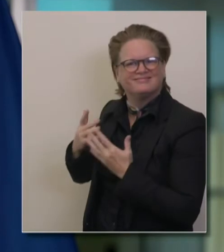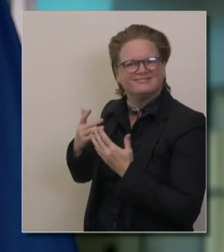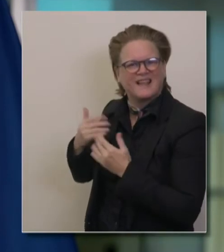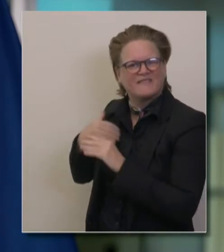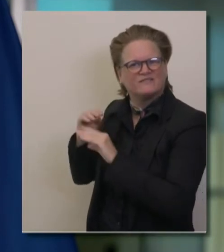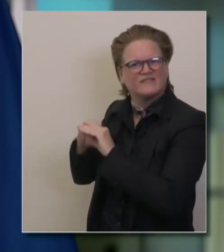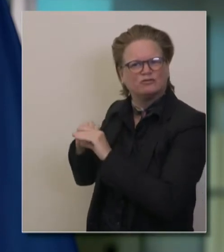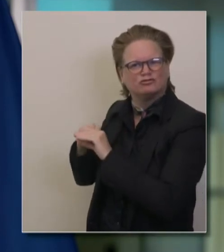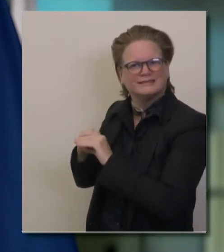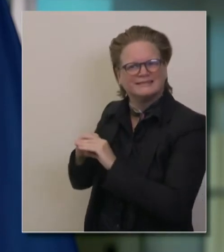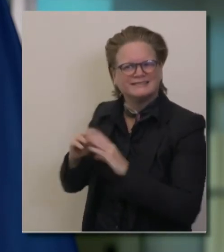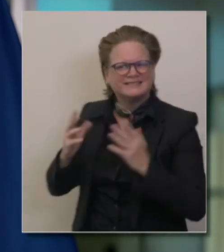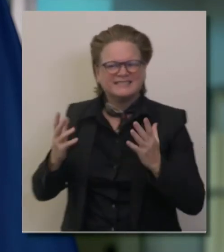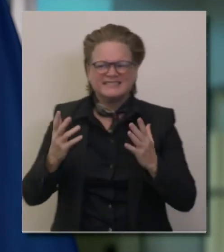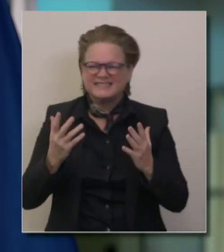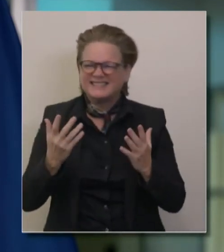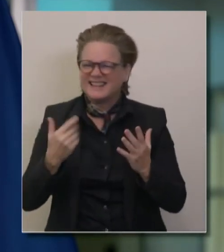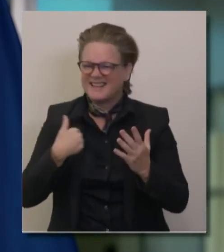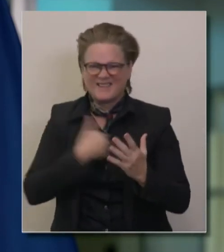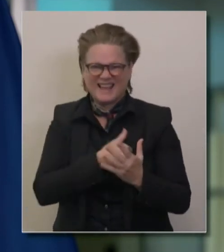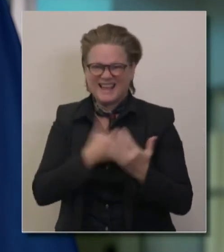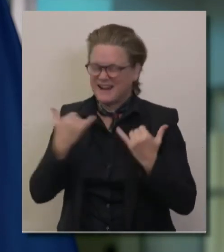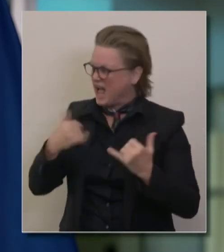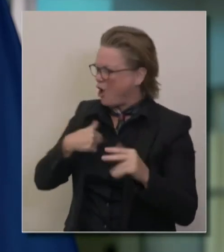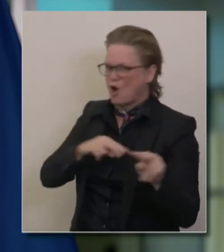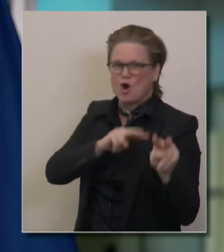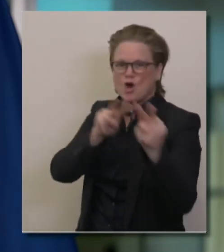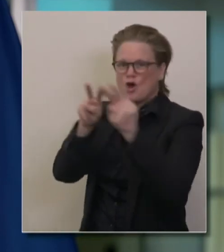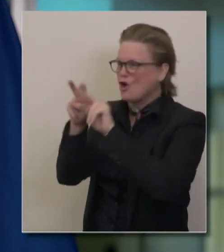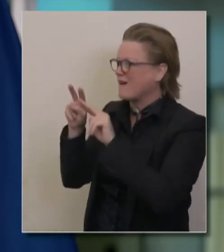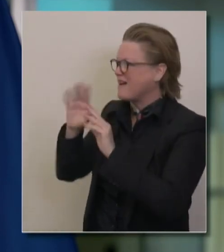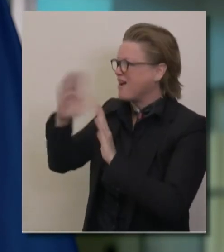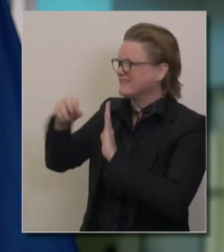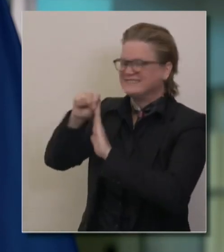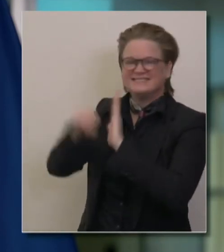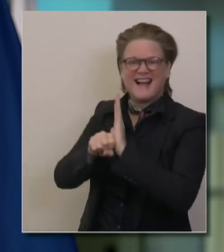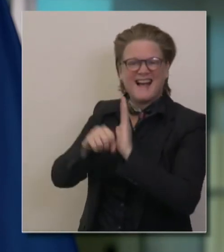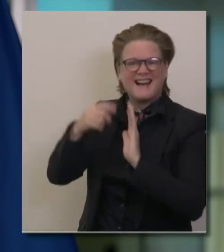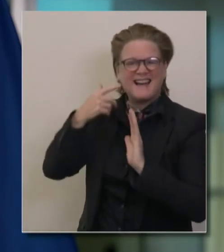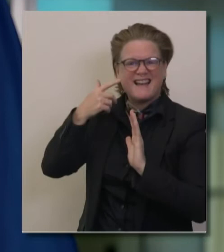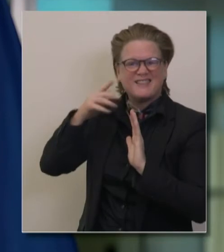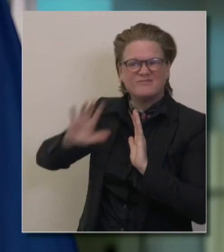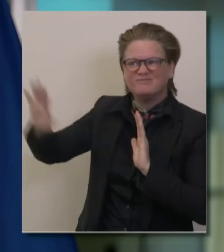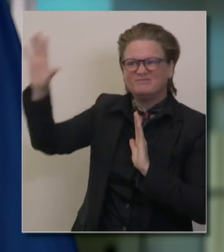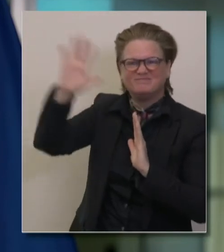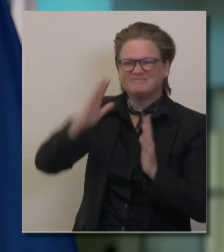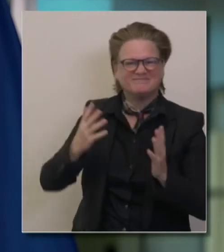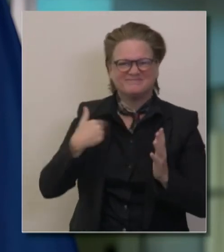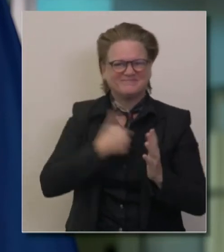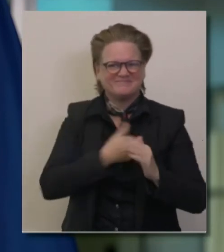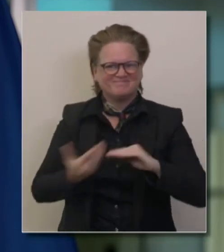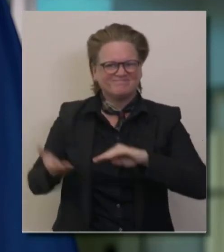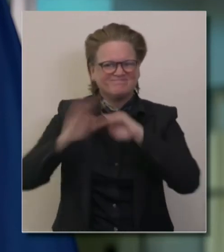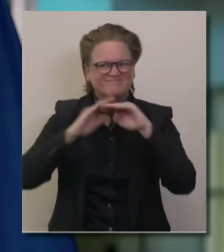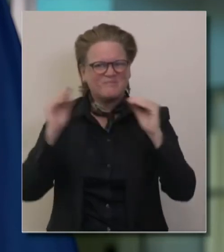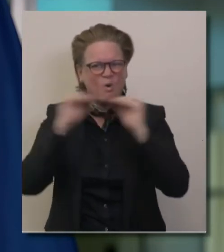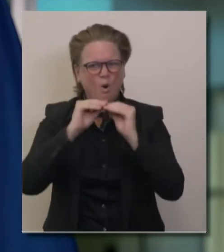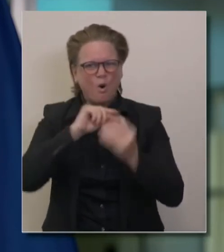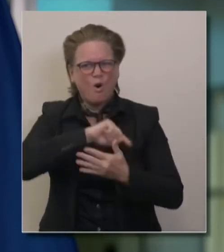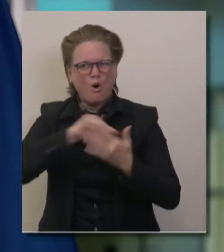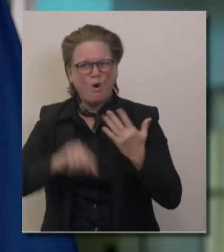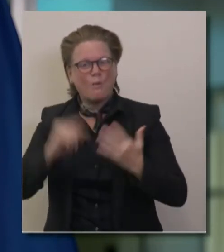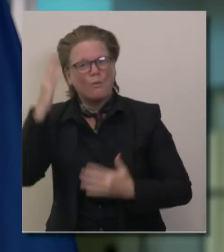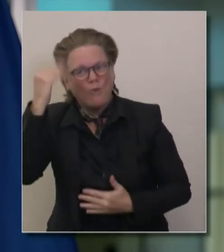inventory just in our state was in no small part to provide supports for our schools and for our